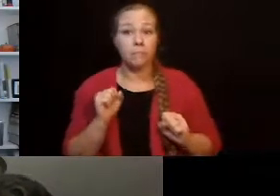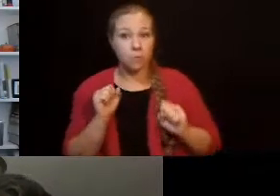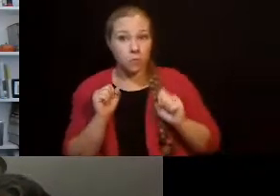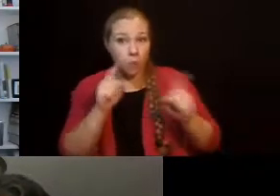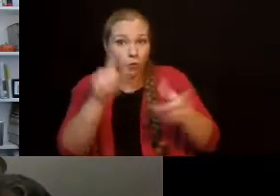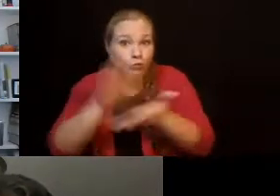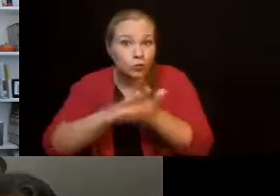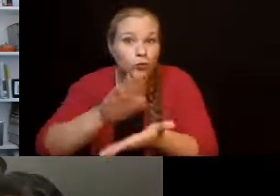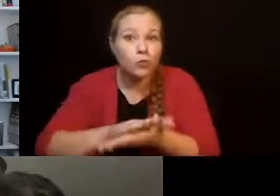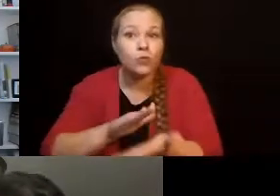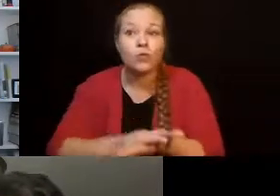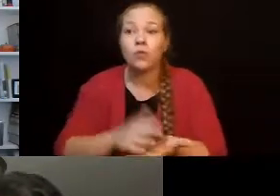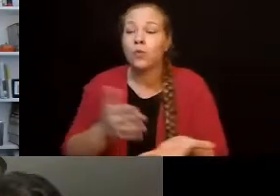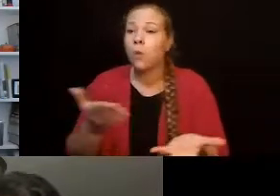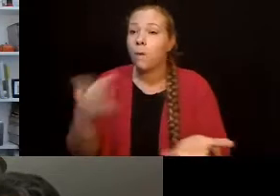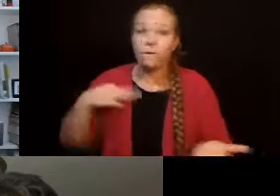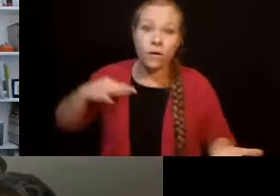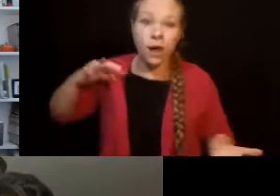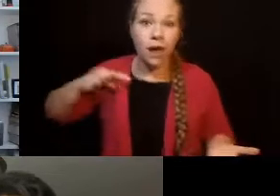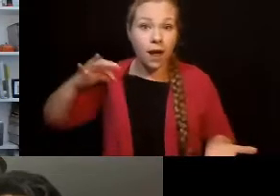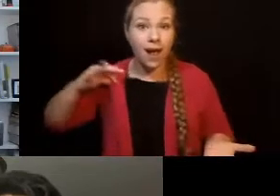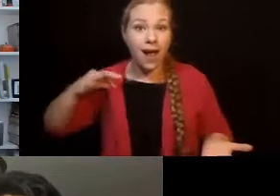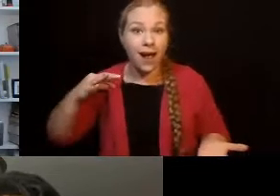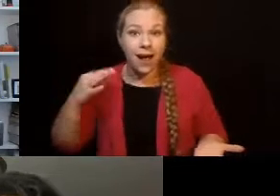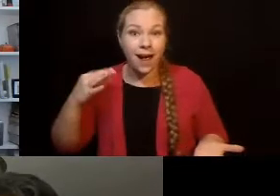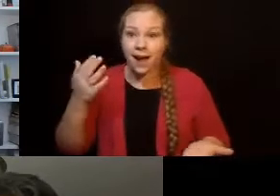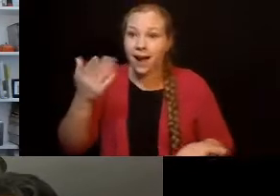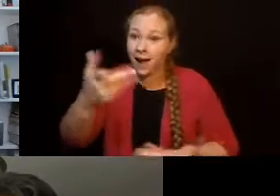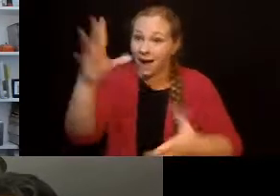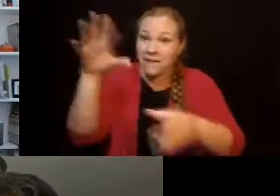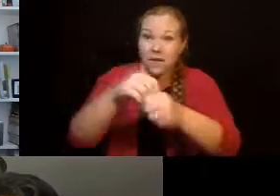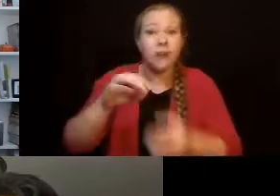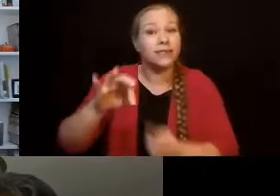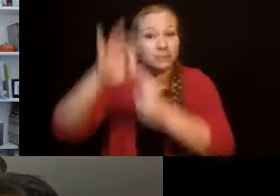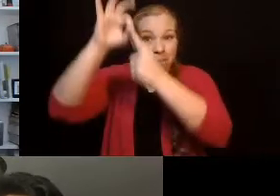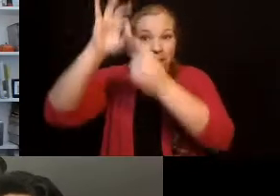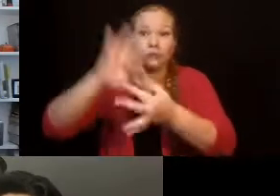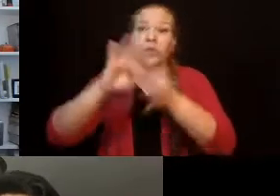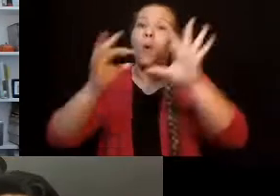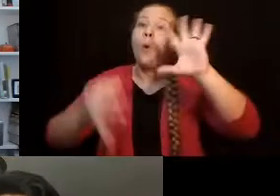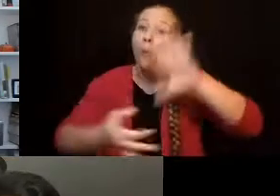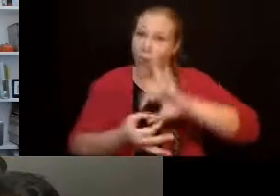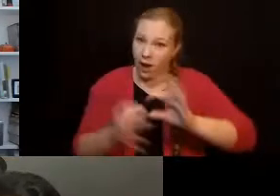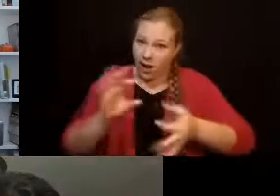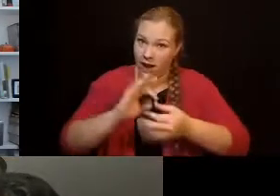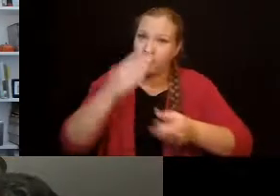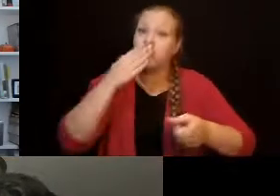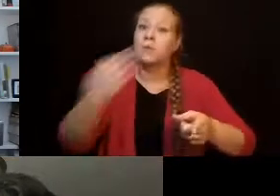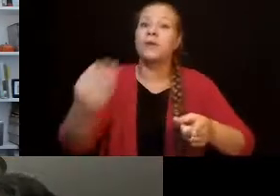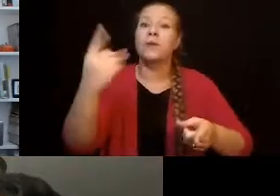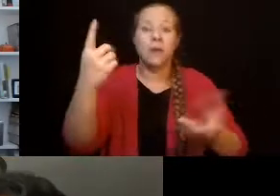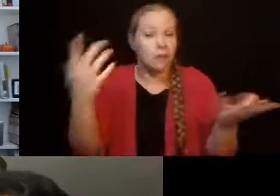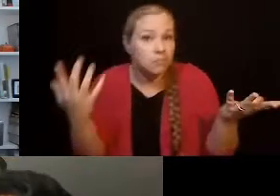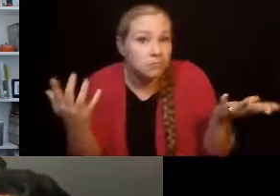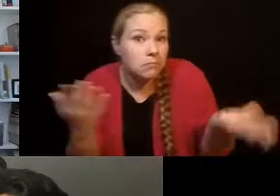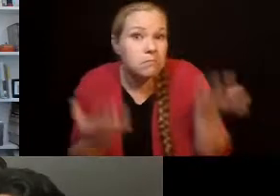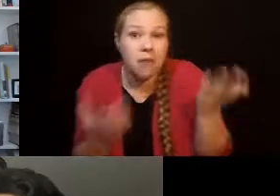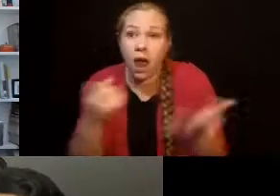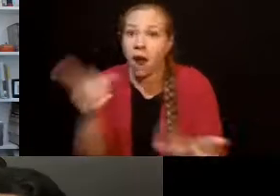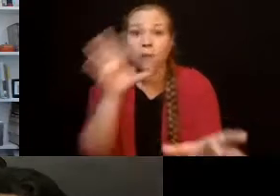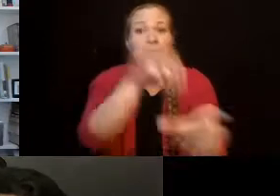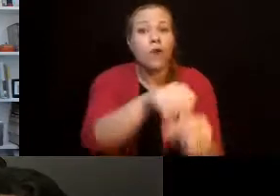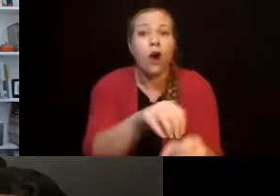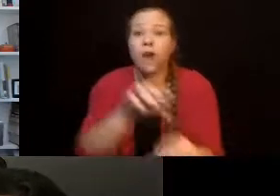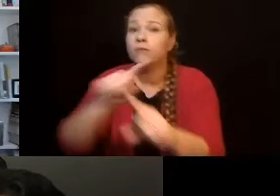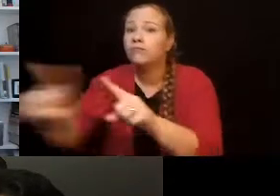and, and, um, just really be involved with others? There's lots of opportunities, typically, in non